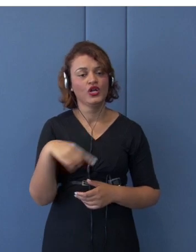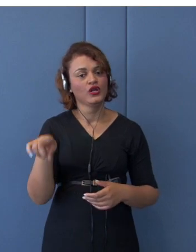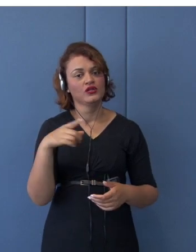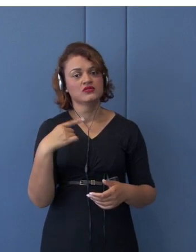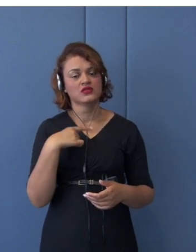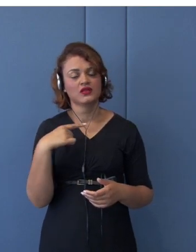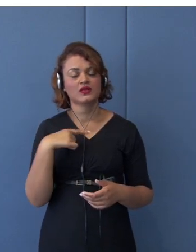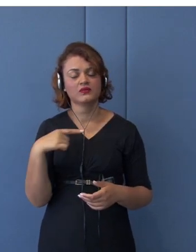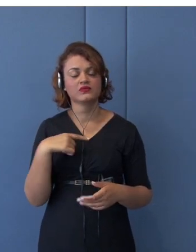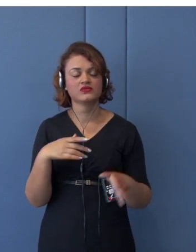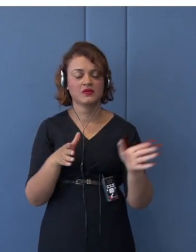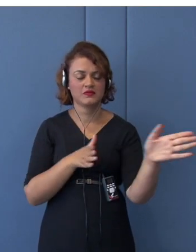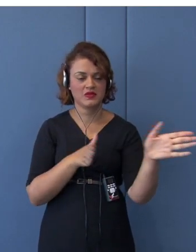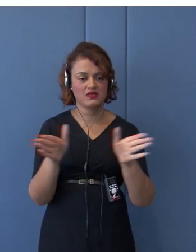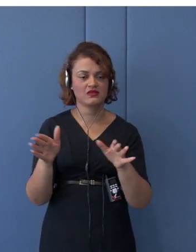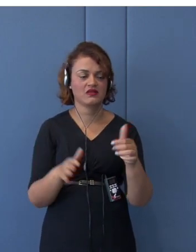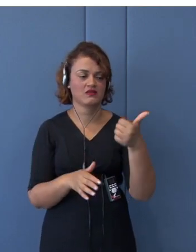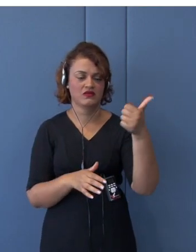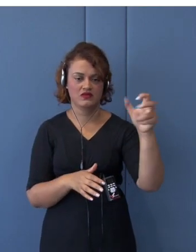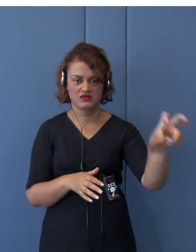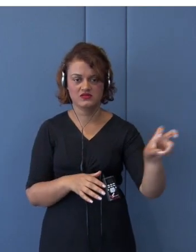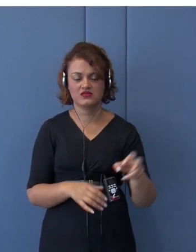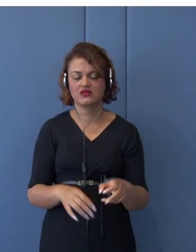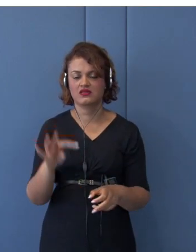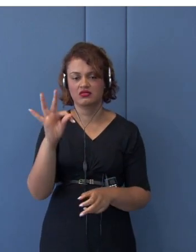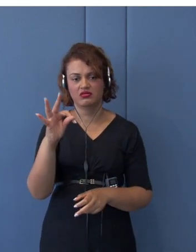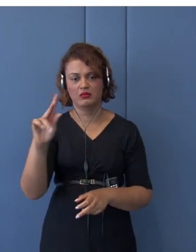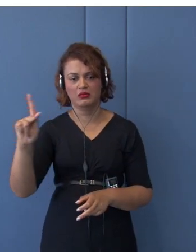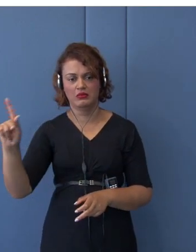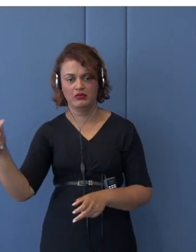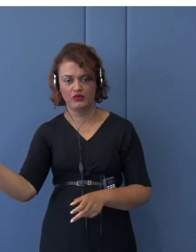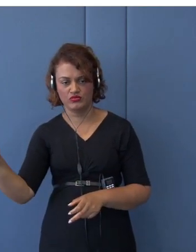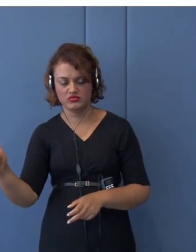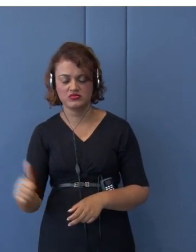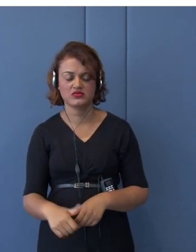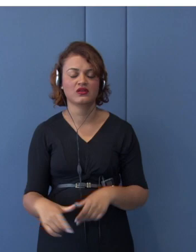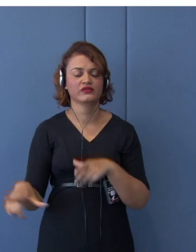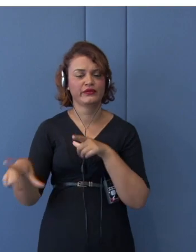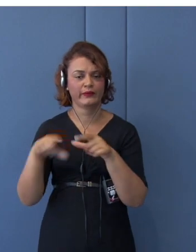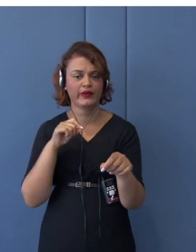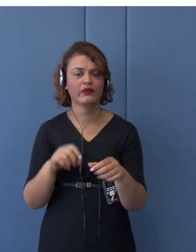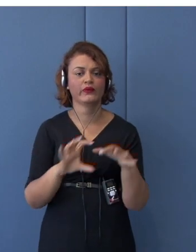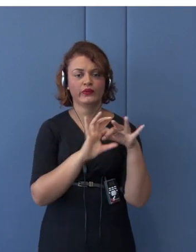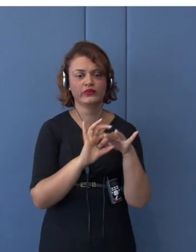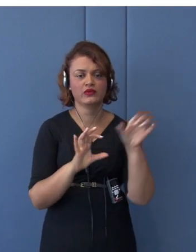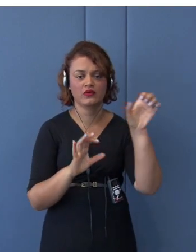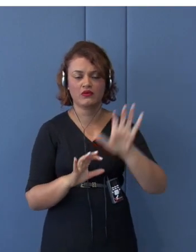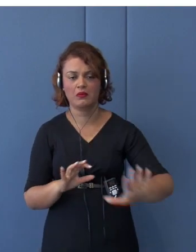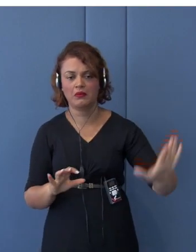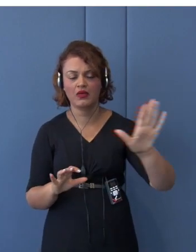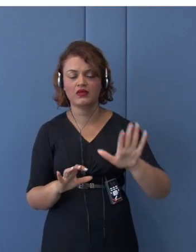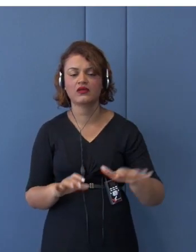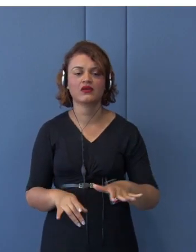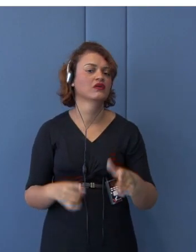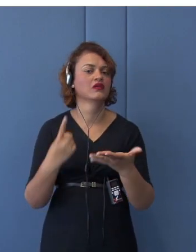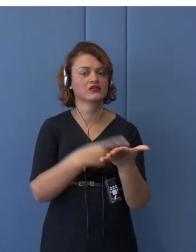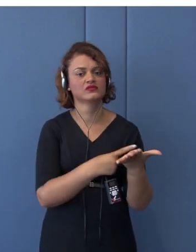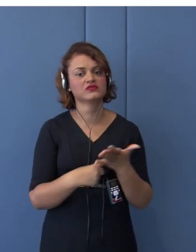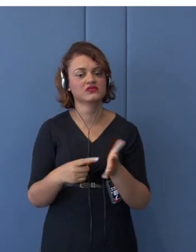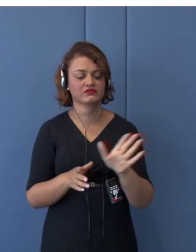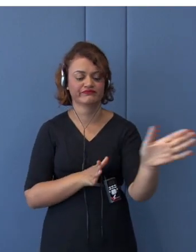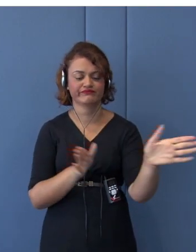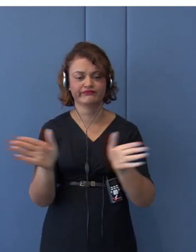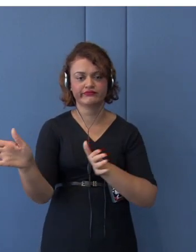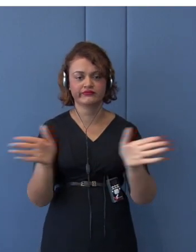and we have TPP 11, Japan-EU, and Japan-U.S. bilateral negotiation on goods. So, all